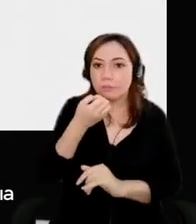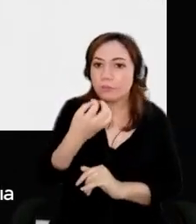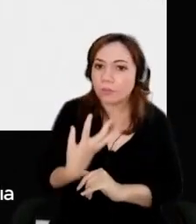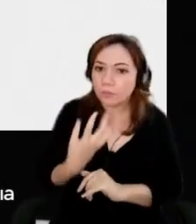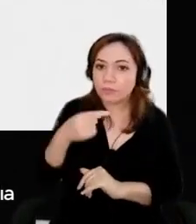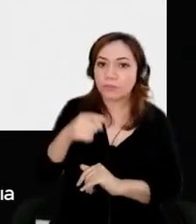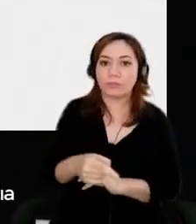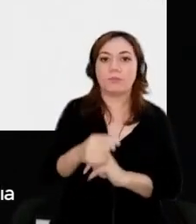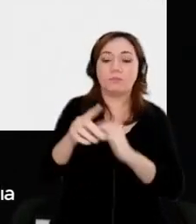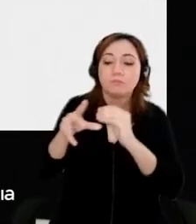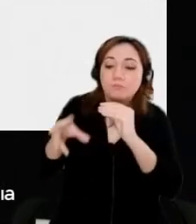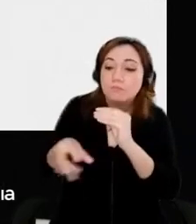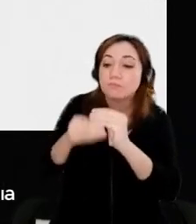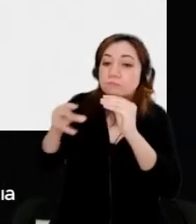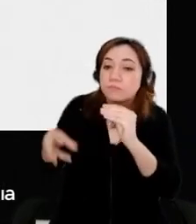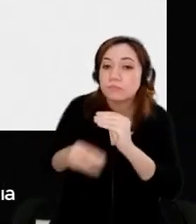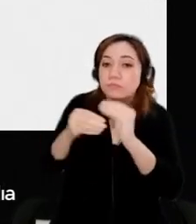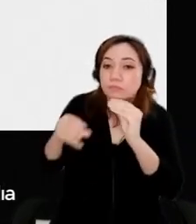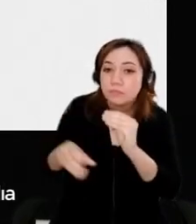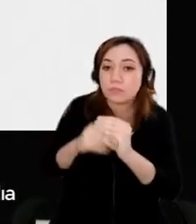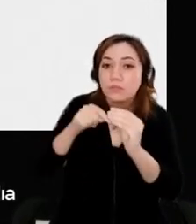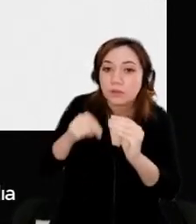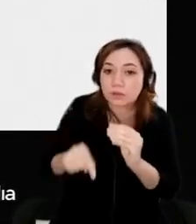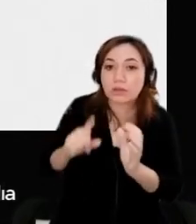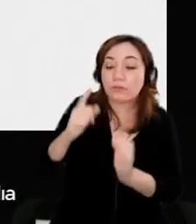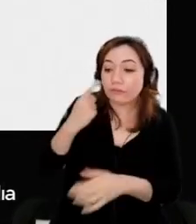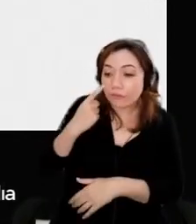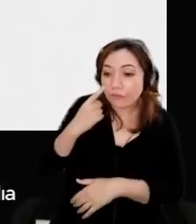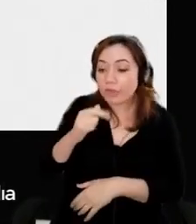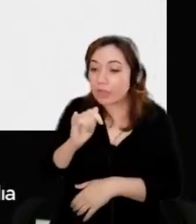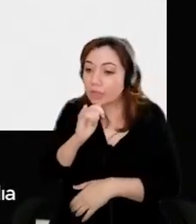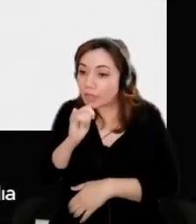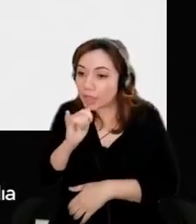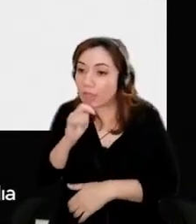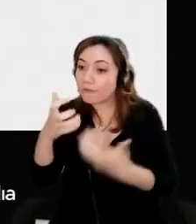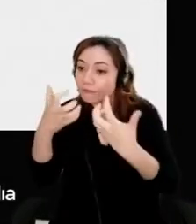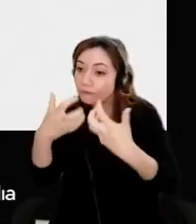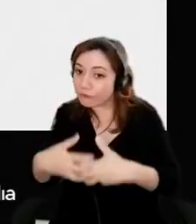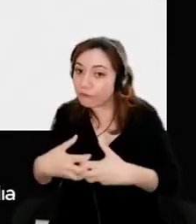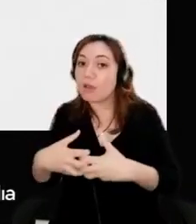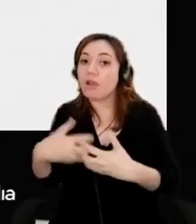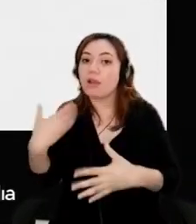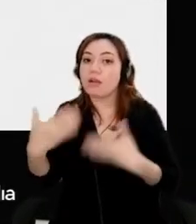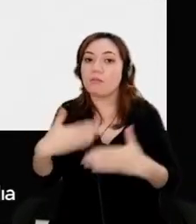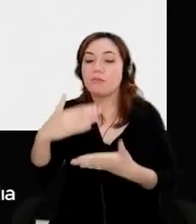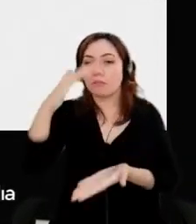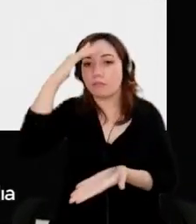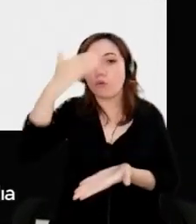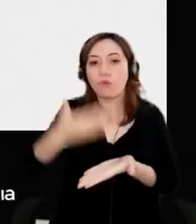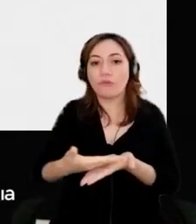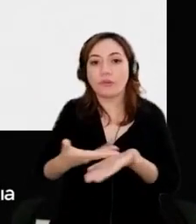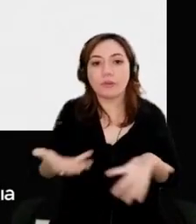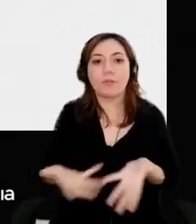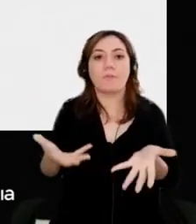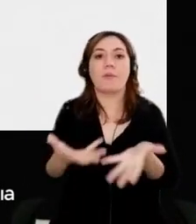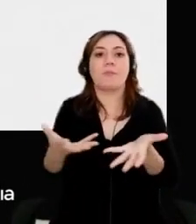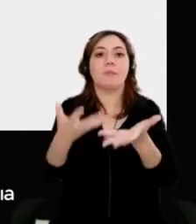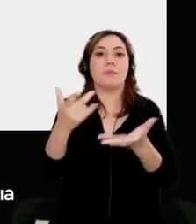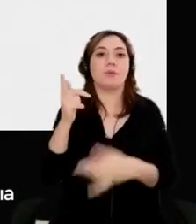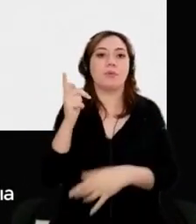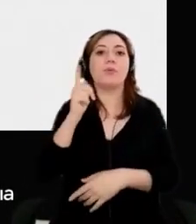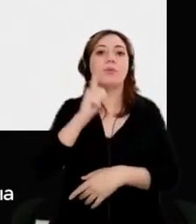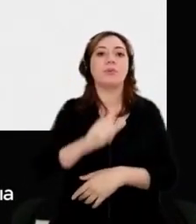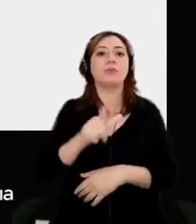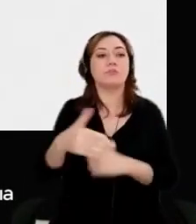testing and make sure that it works. And then you build your confidence in each of the use cases and then expand from there. So I would